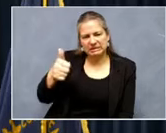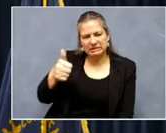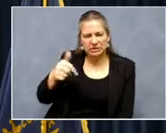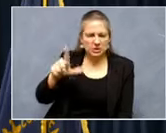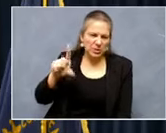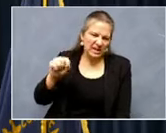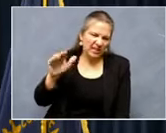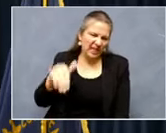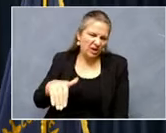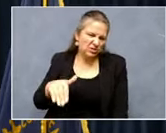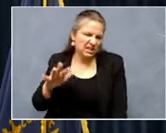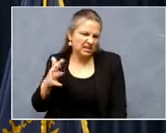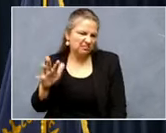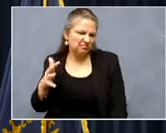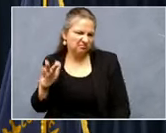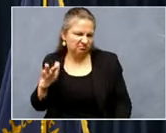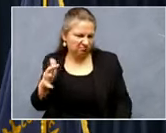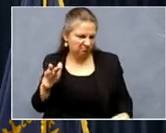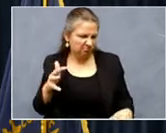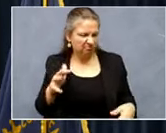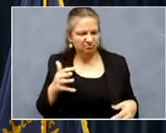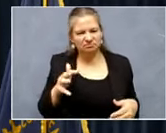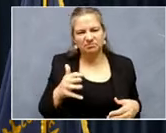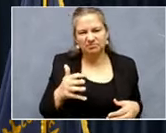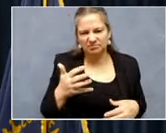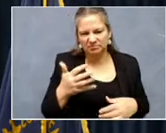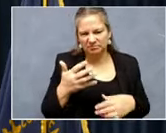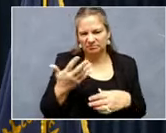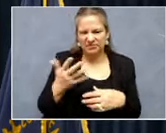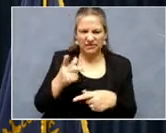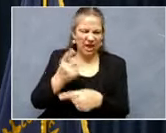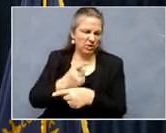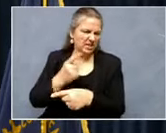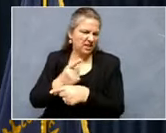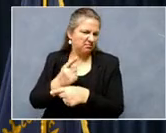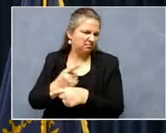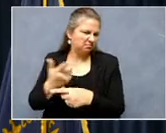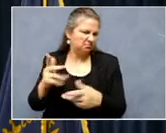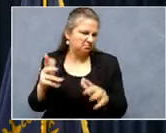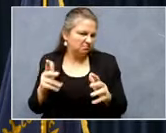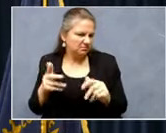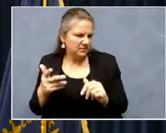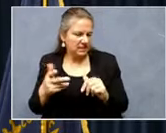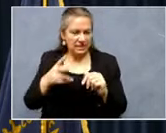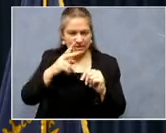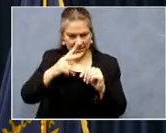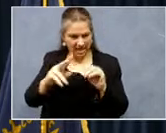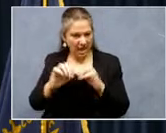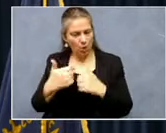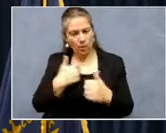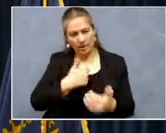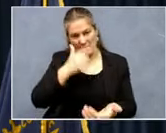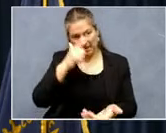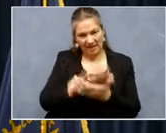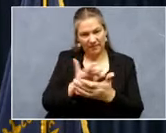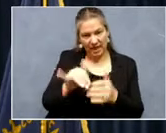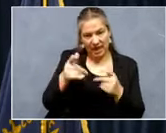total vaccinations on, on accuracy and be able to go through, um, how we believe it happened. But, you know,